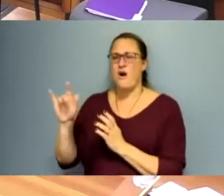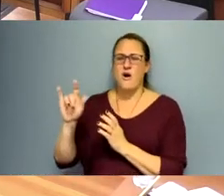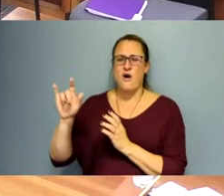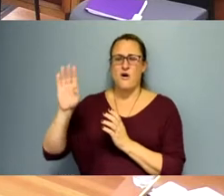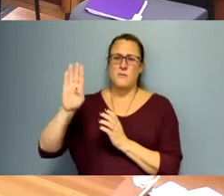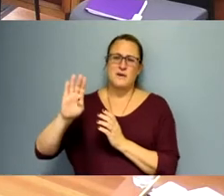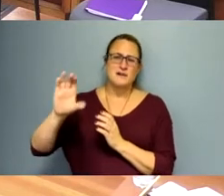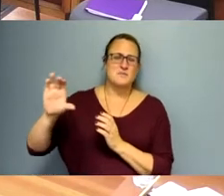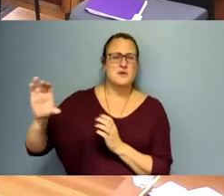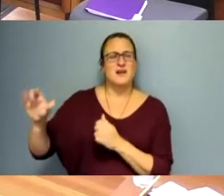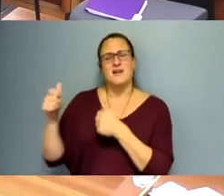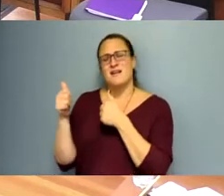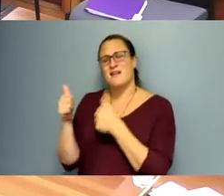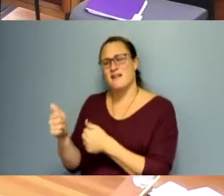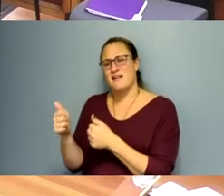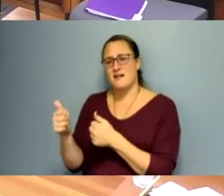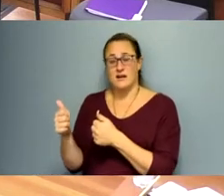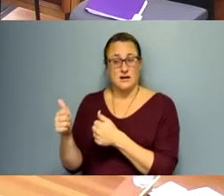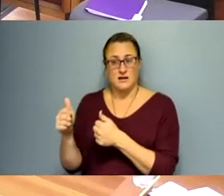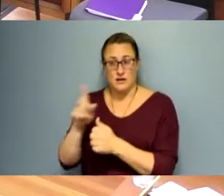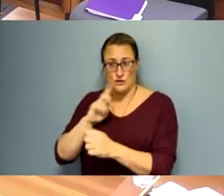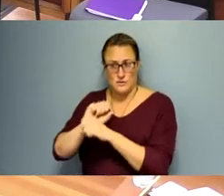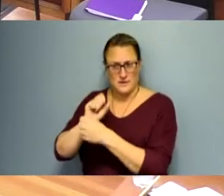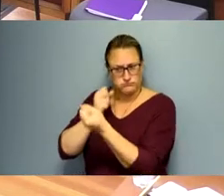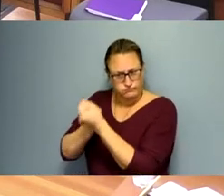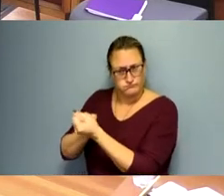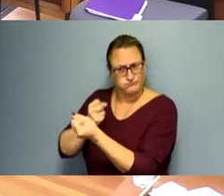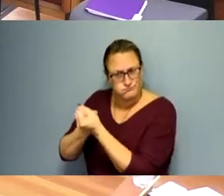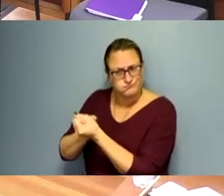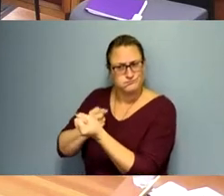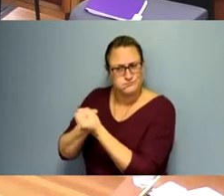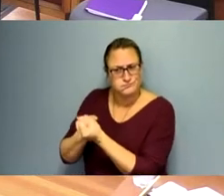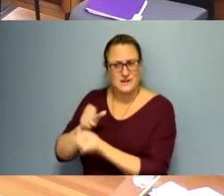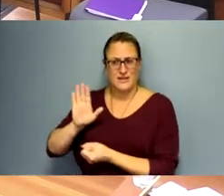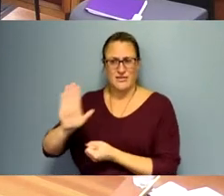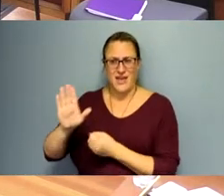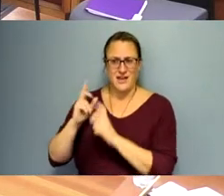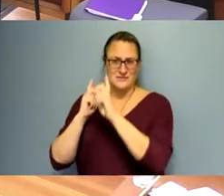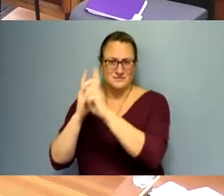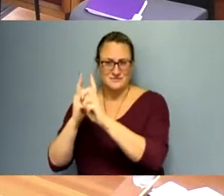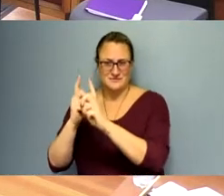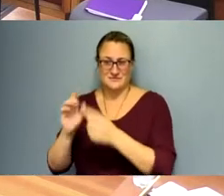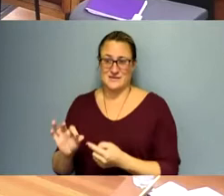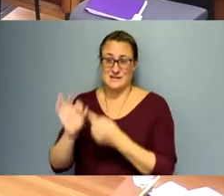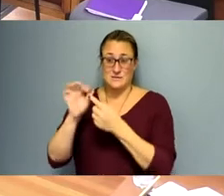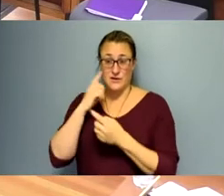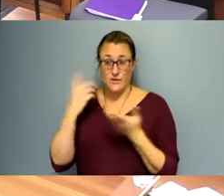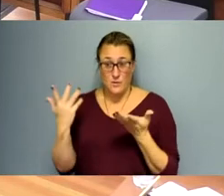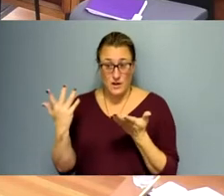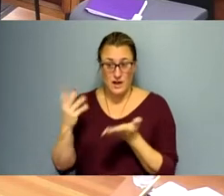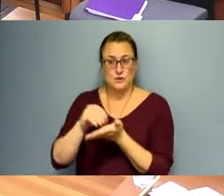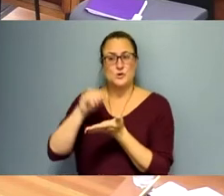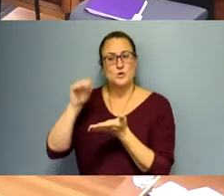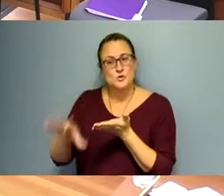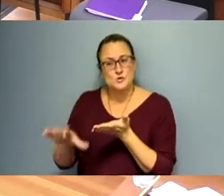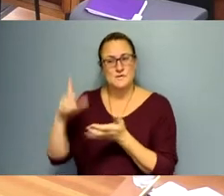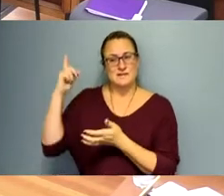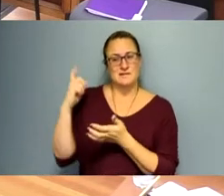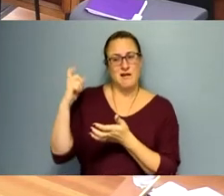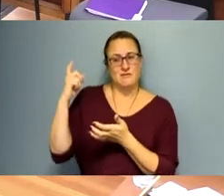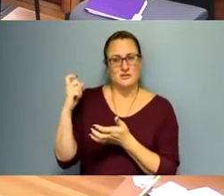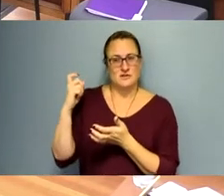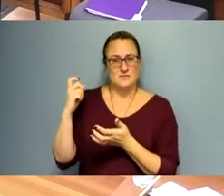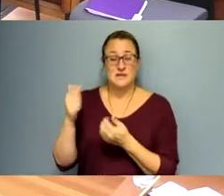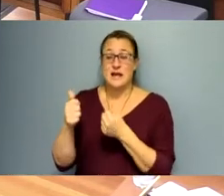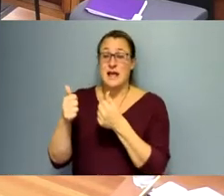Community College, but it's putting money and support behind that, particularly for student scholarships. Because I want to make sure that any person